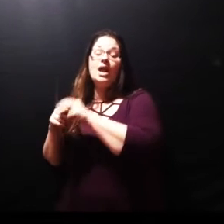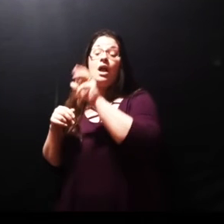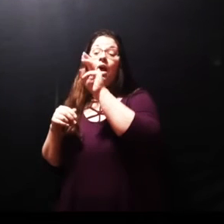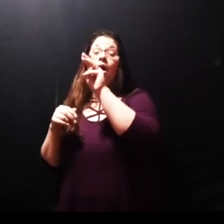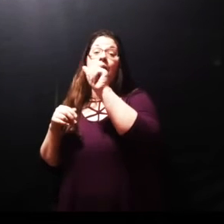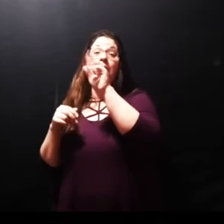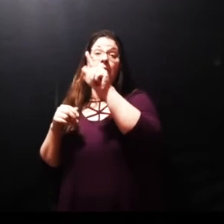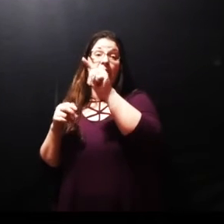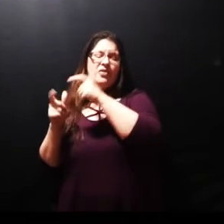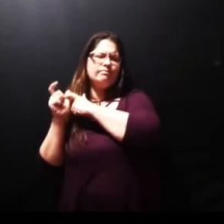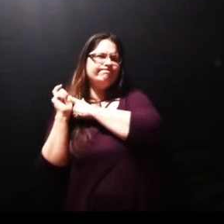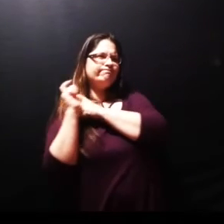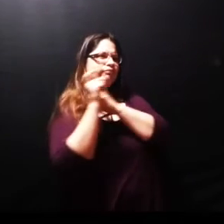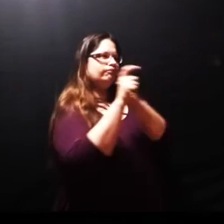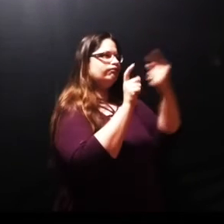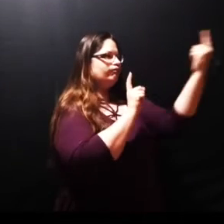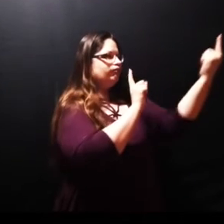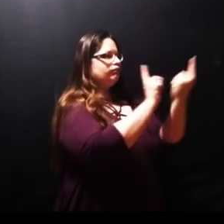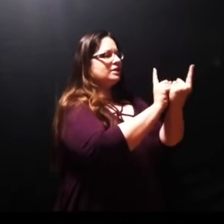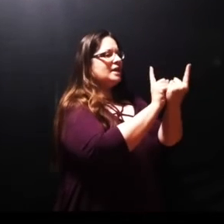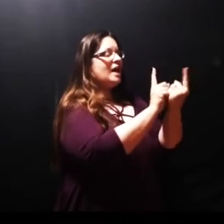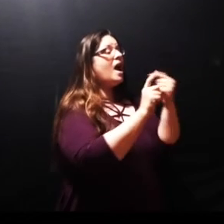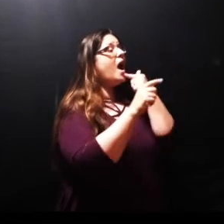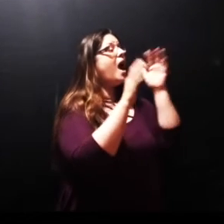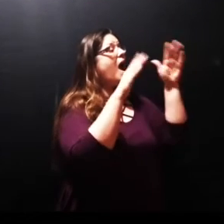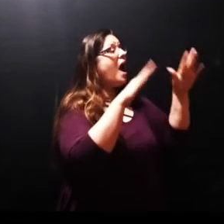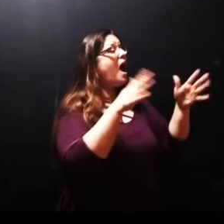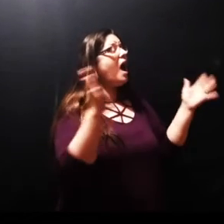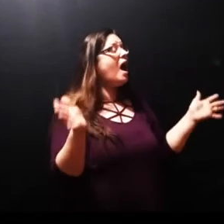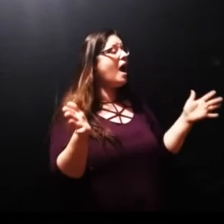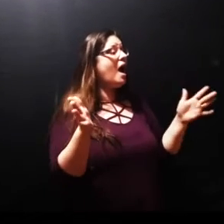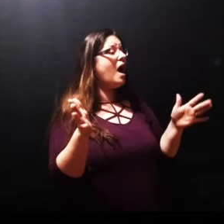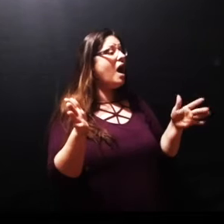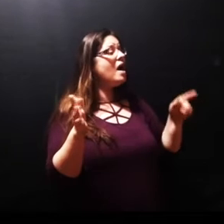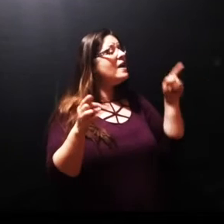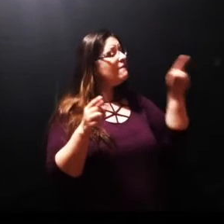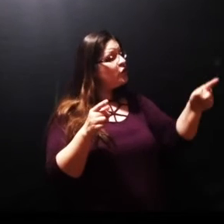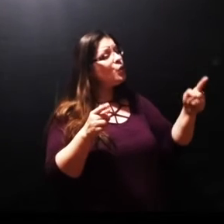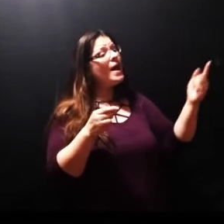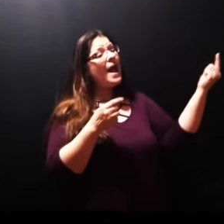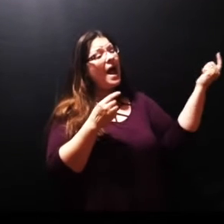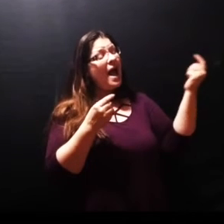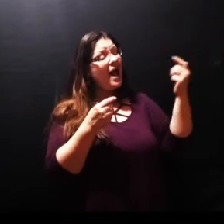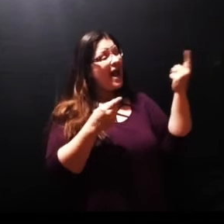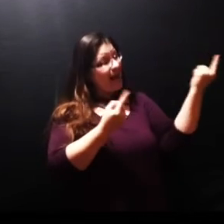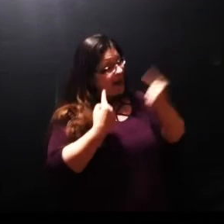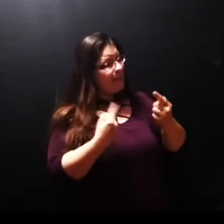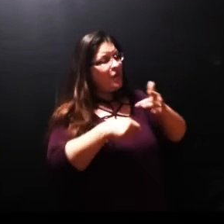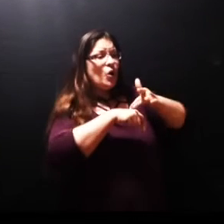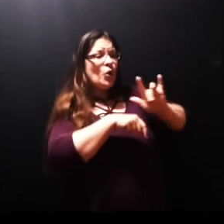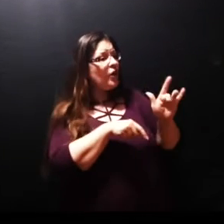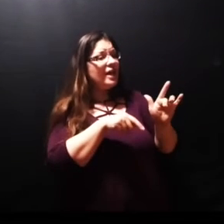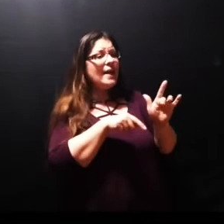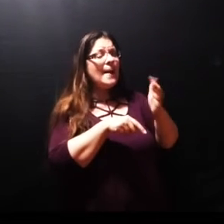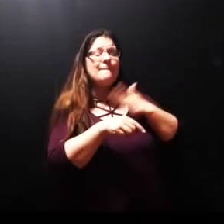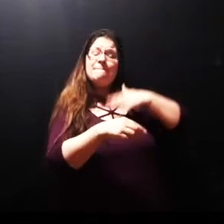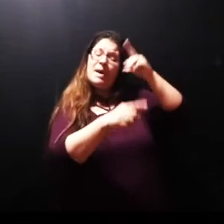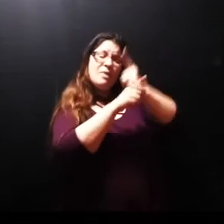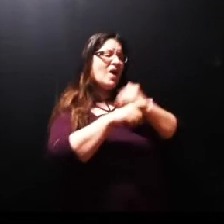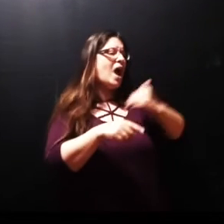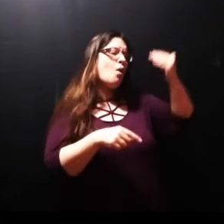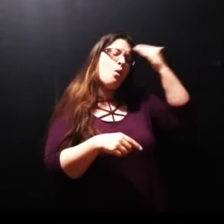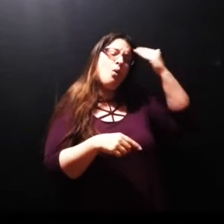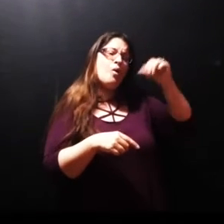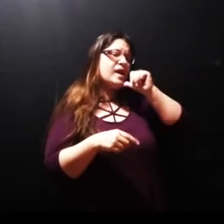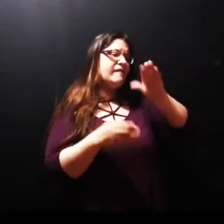ask of God God will give it thee Jesus saith unto her thy brother shall rise again